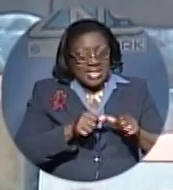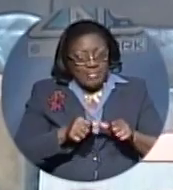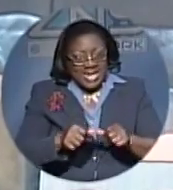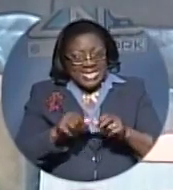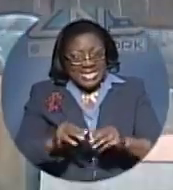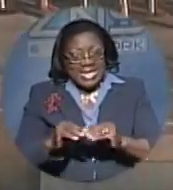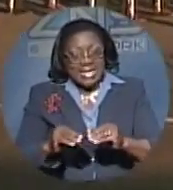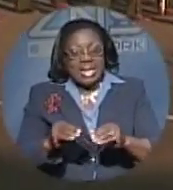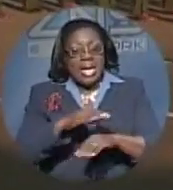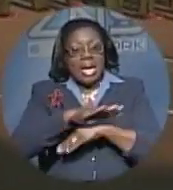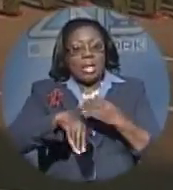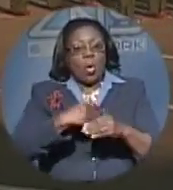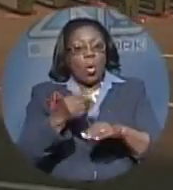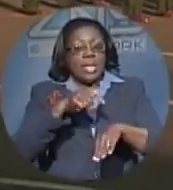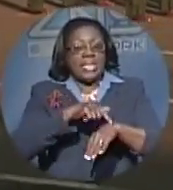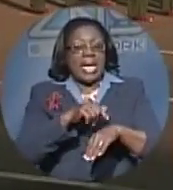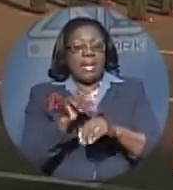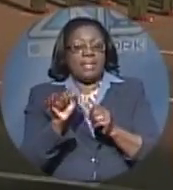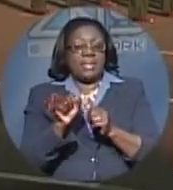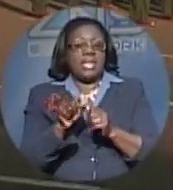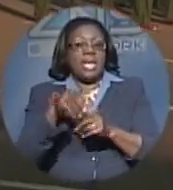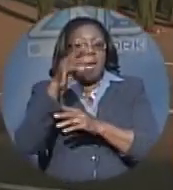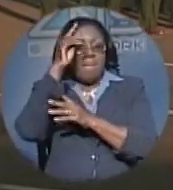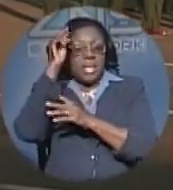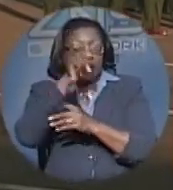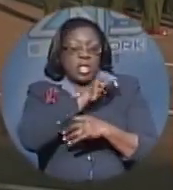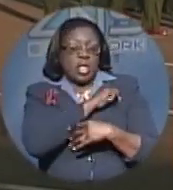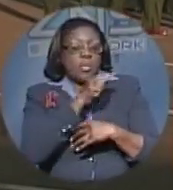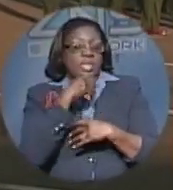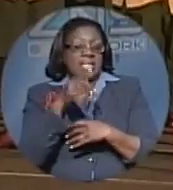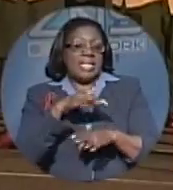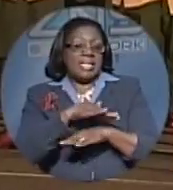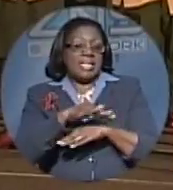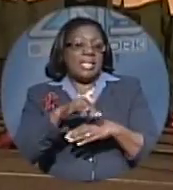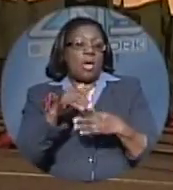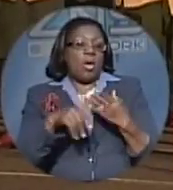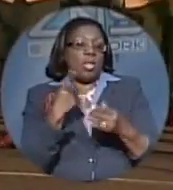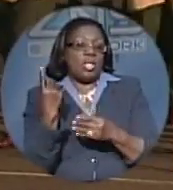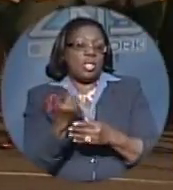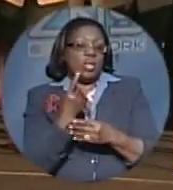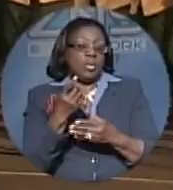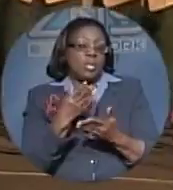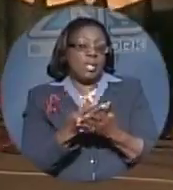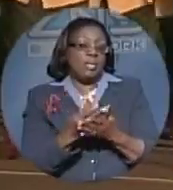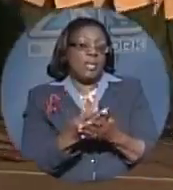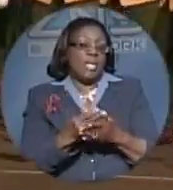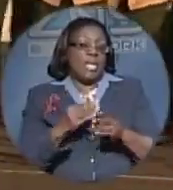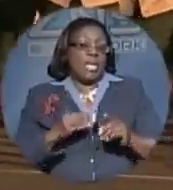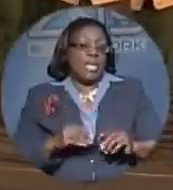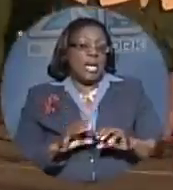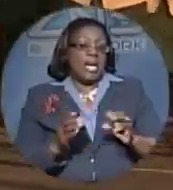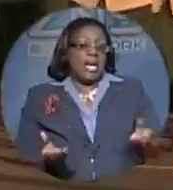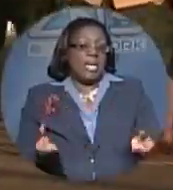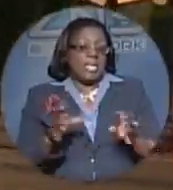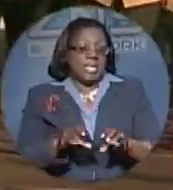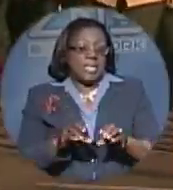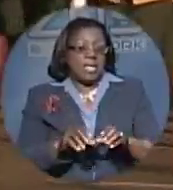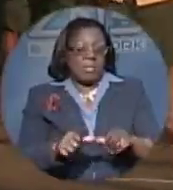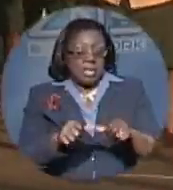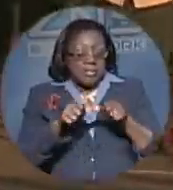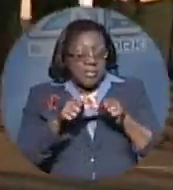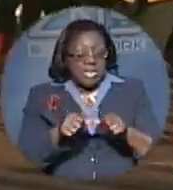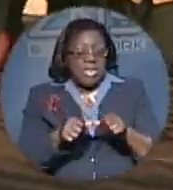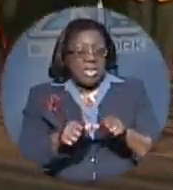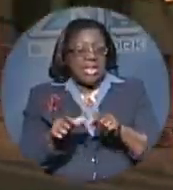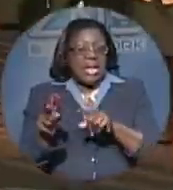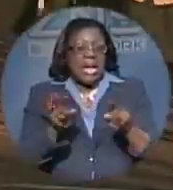all times. Mr. Turnquist said there are also some conditions which must be maintained as the institution continues to fashion